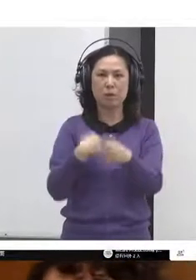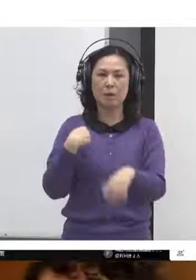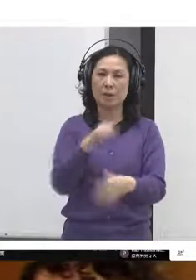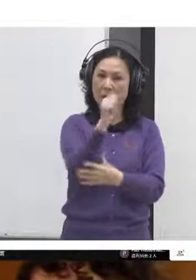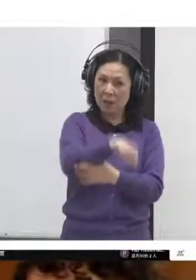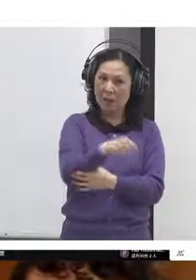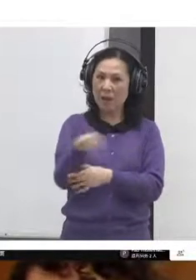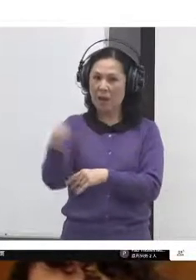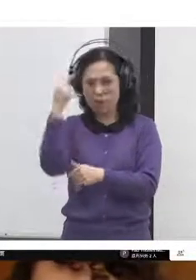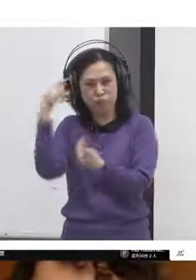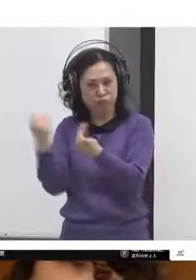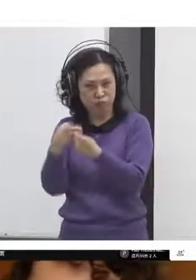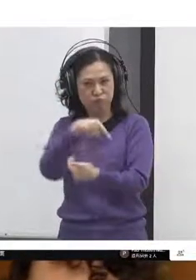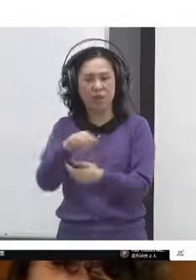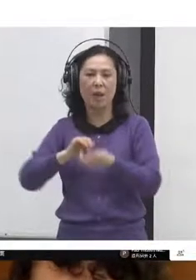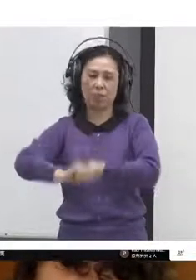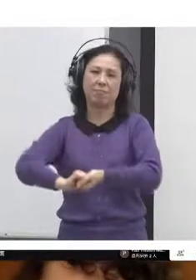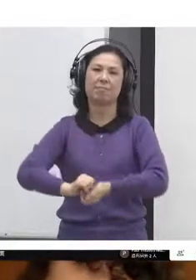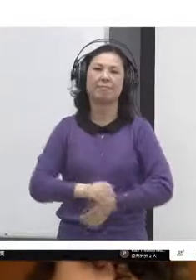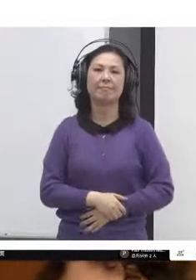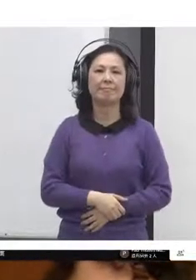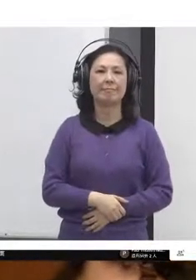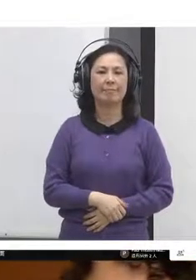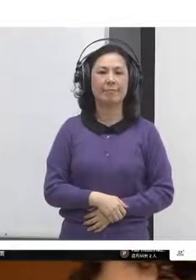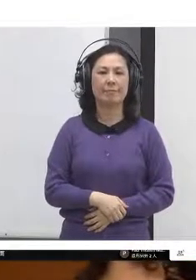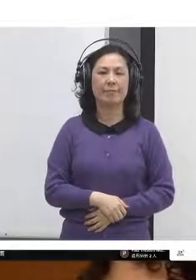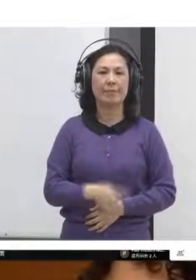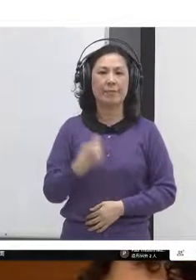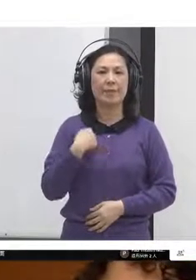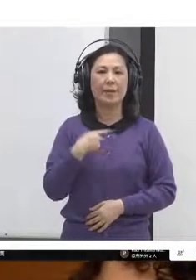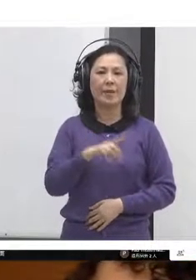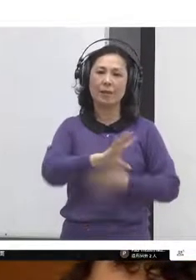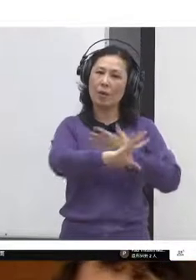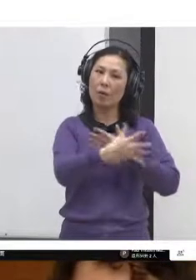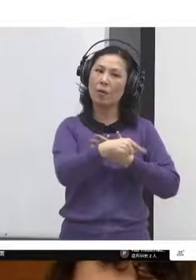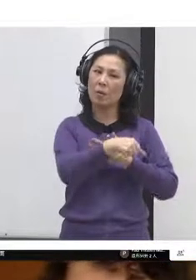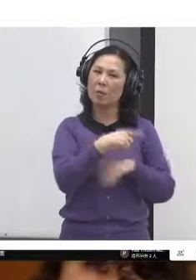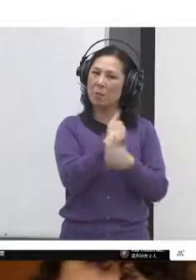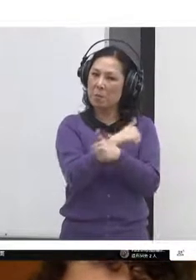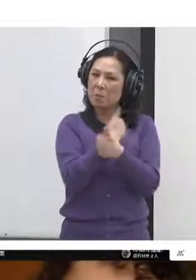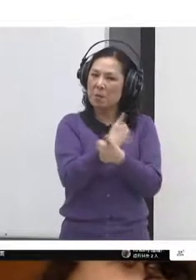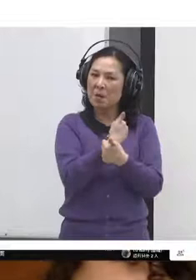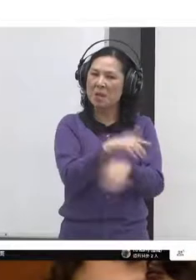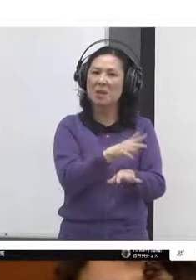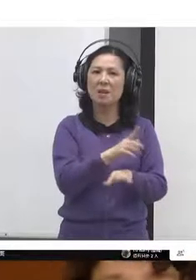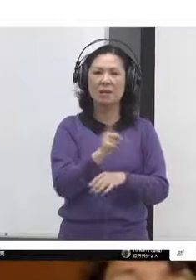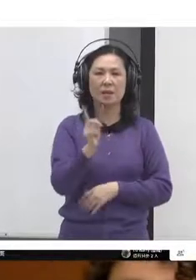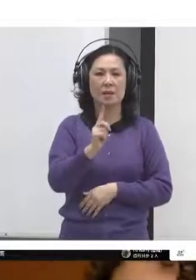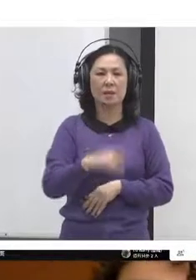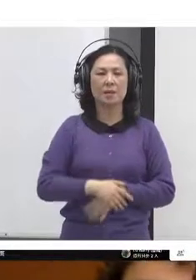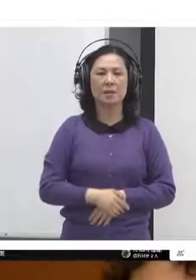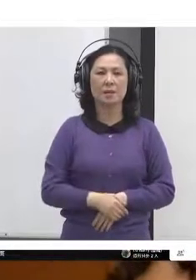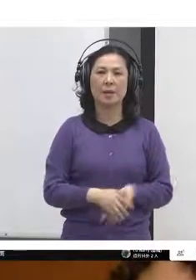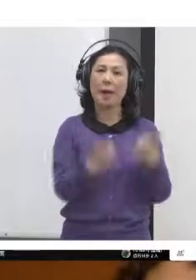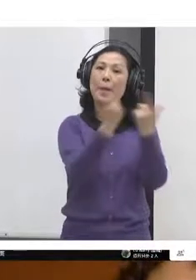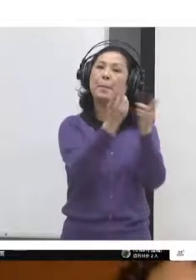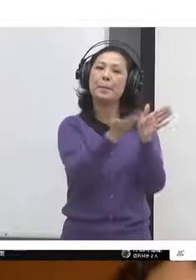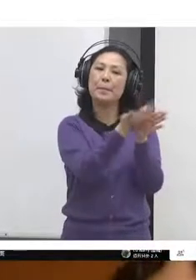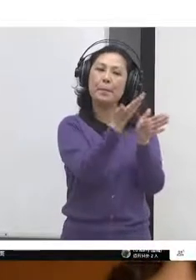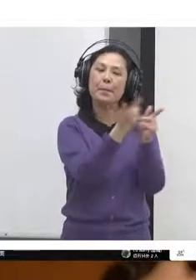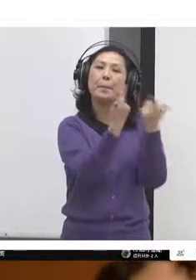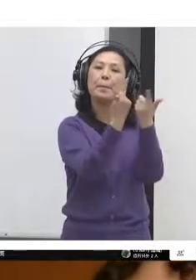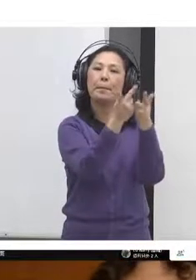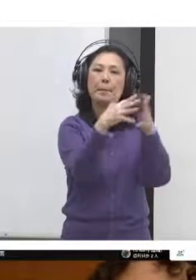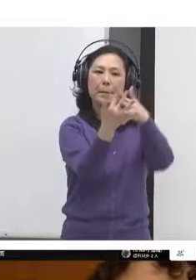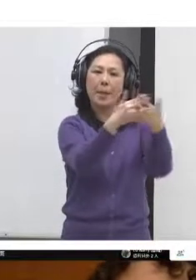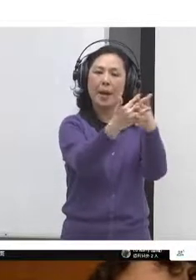At least in my experience in the West, in North America, people, or let's just say the United States, we still run into